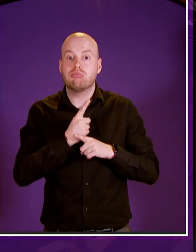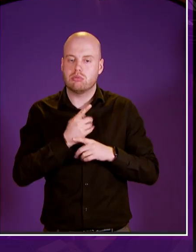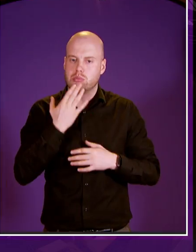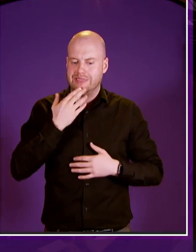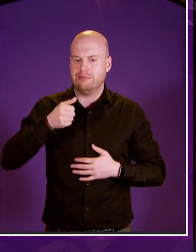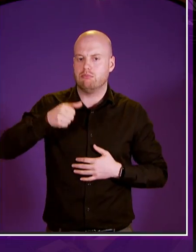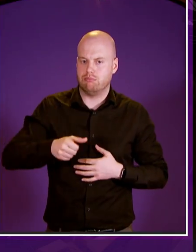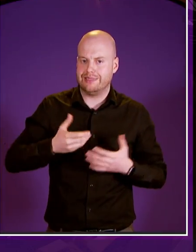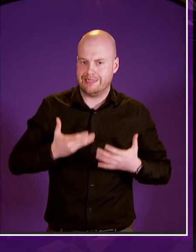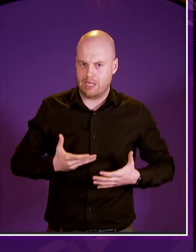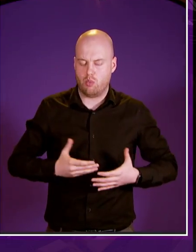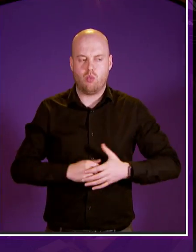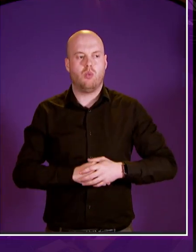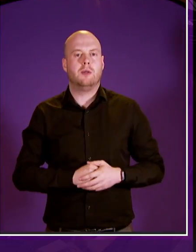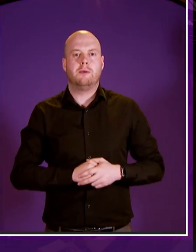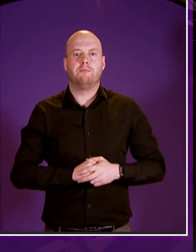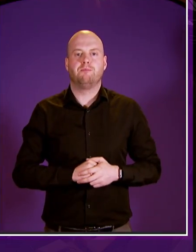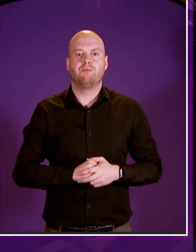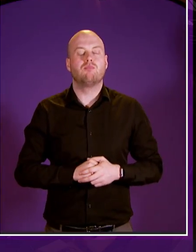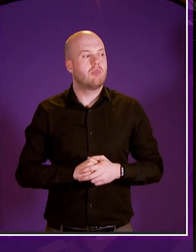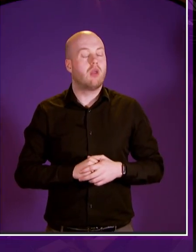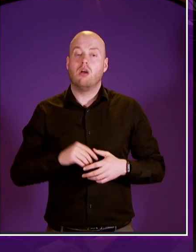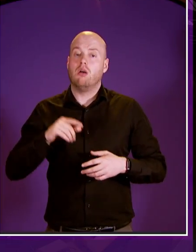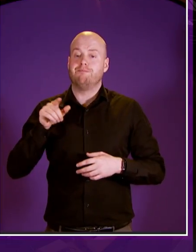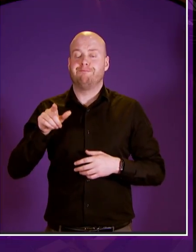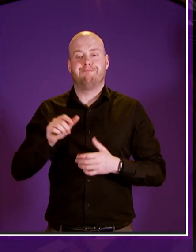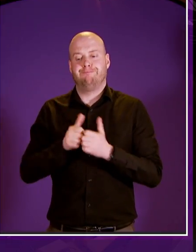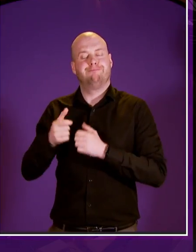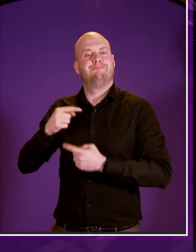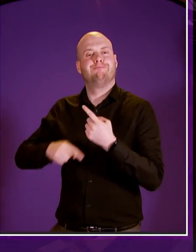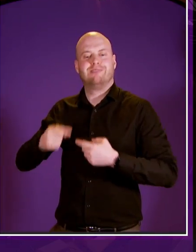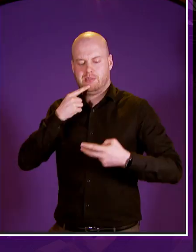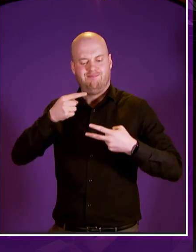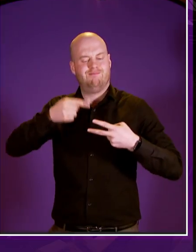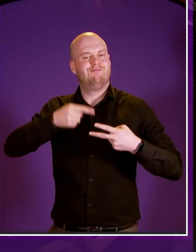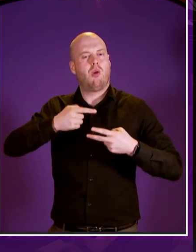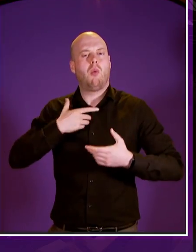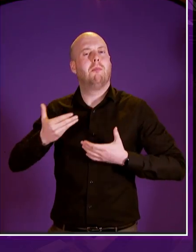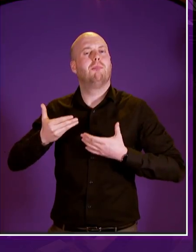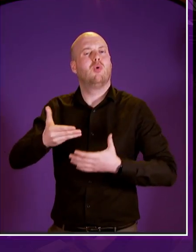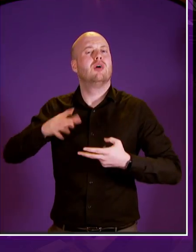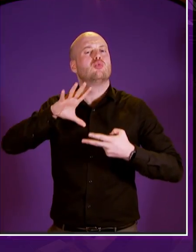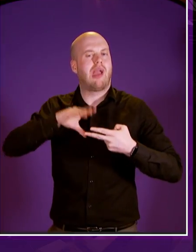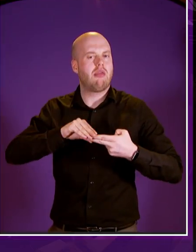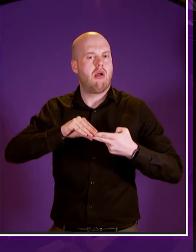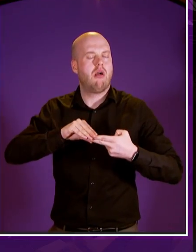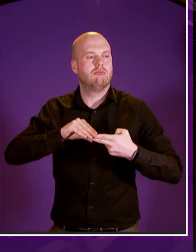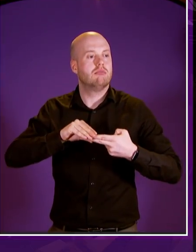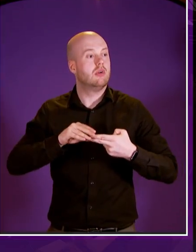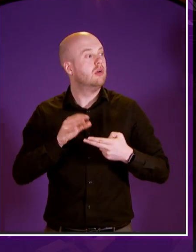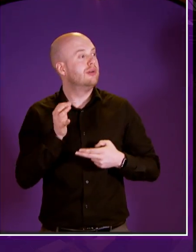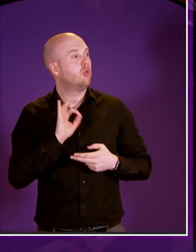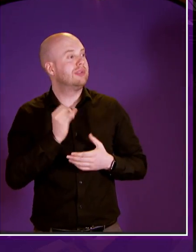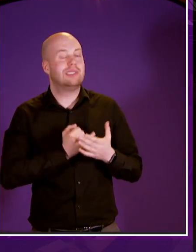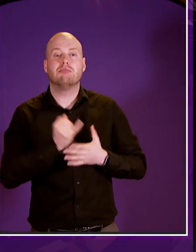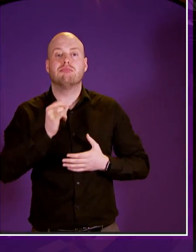and i call on joe first patrick to move the above three motions moved together thank you very much no one is asked to speak against the motions the question therefore is